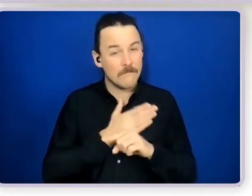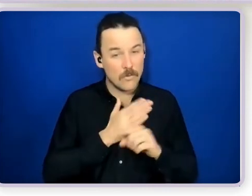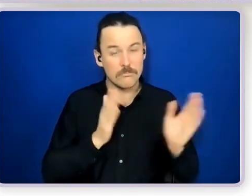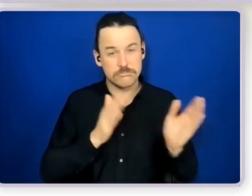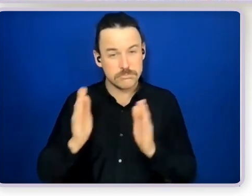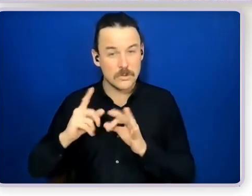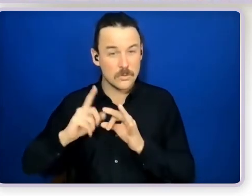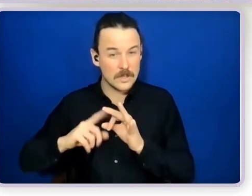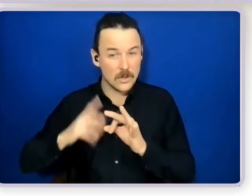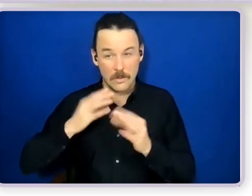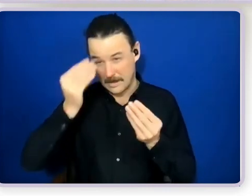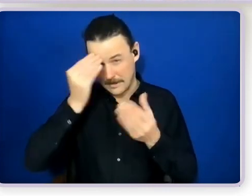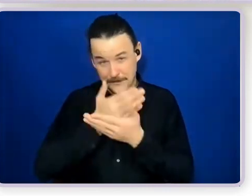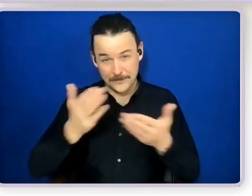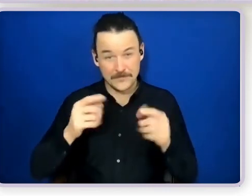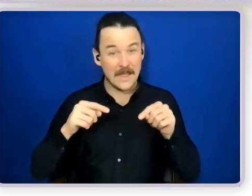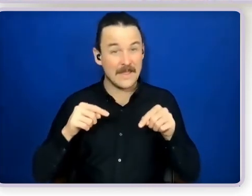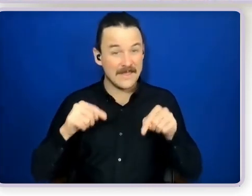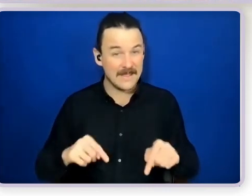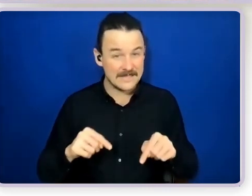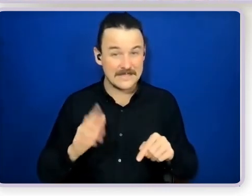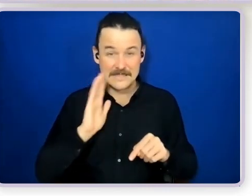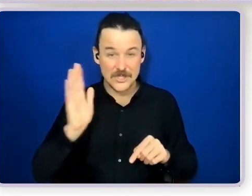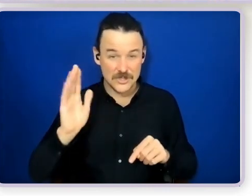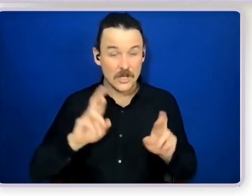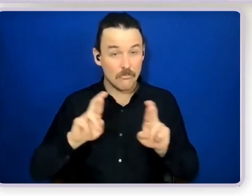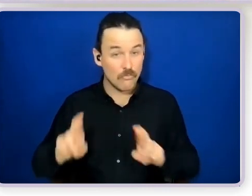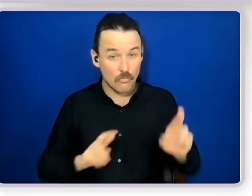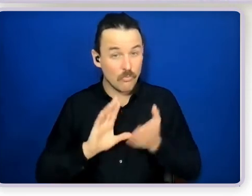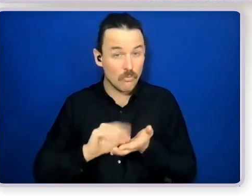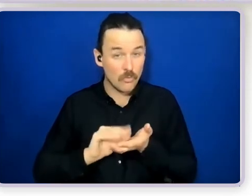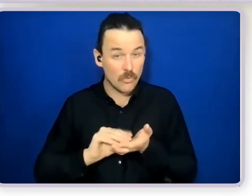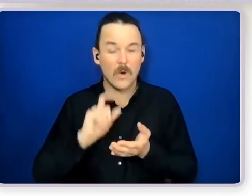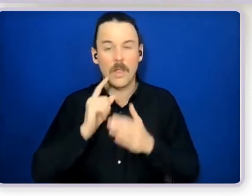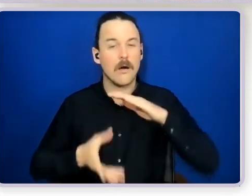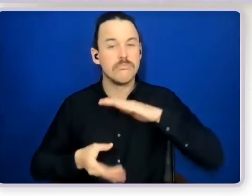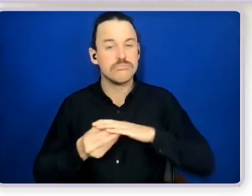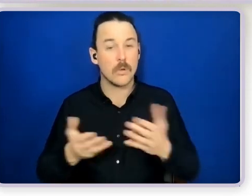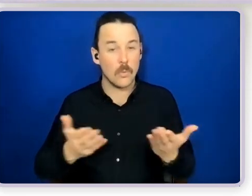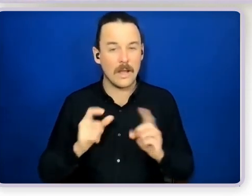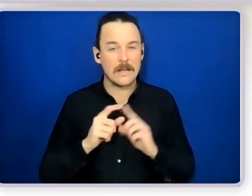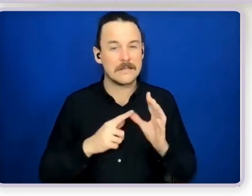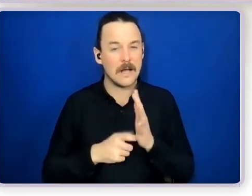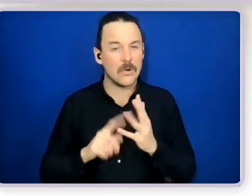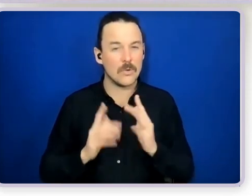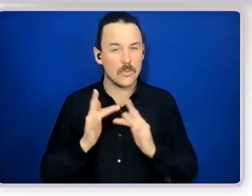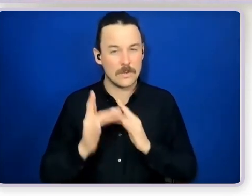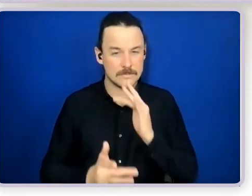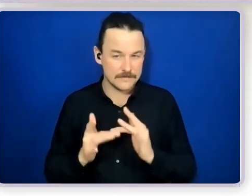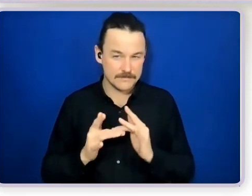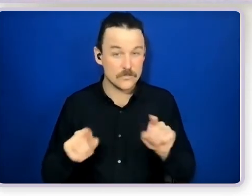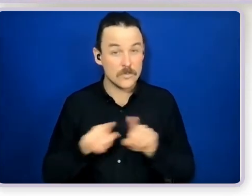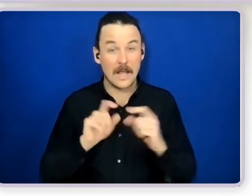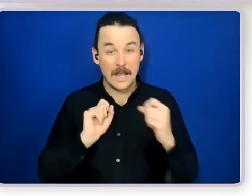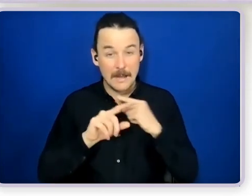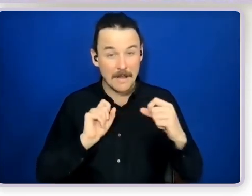this session the slides associated with it will be available on the Daru website including all the emails so make sure you keep your eye